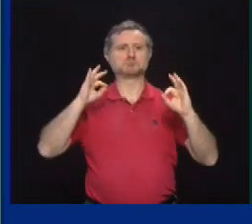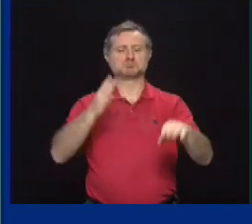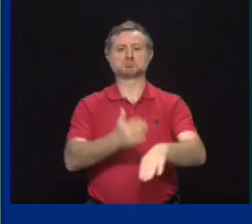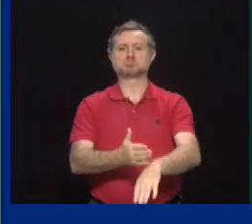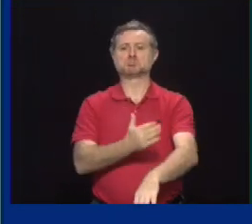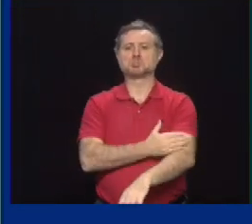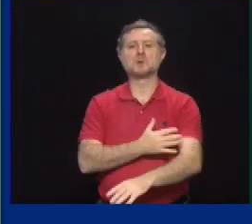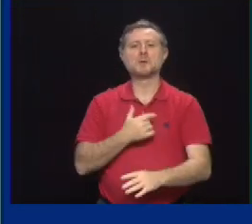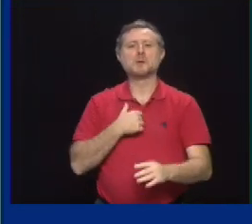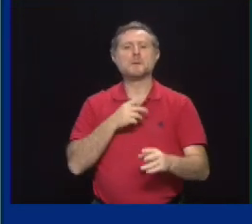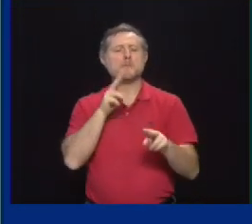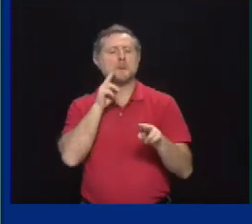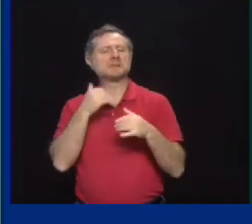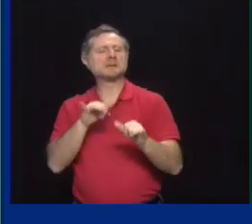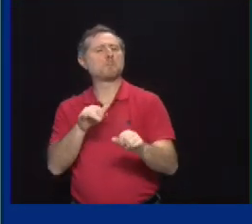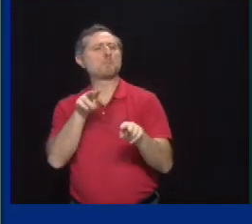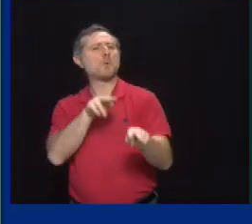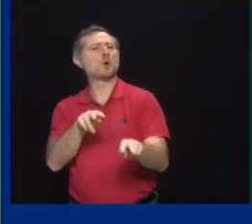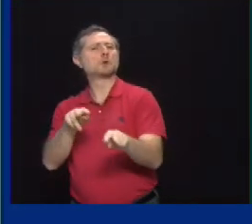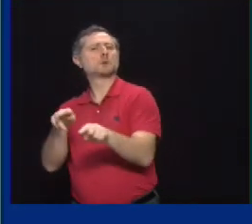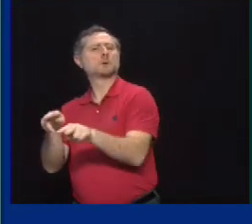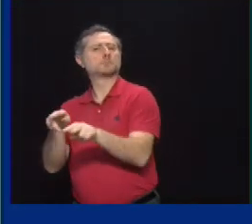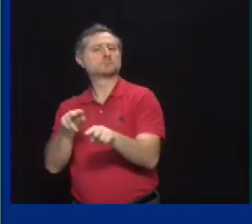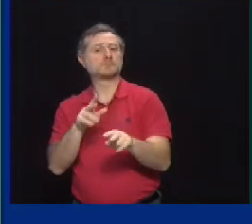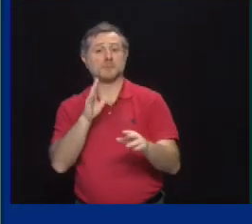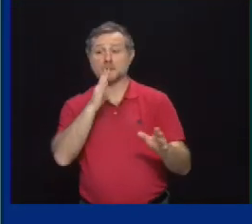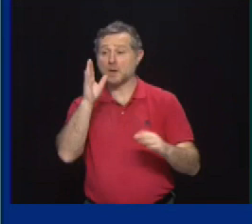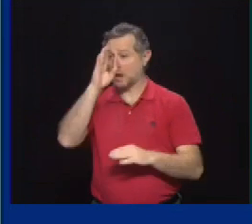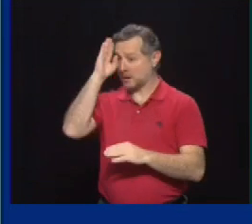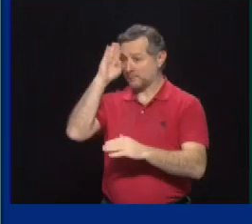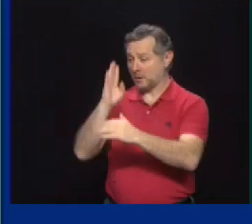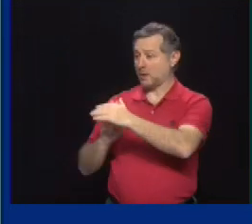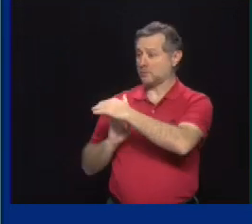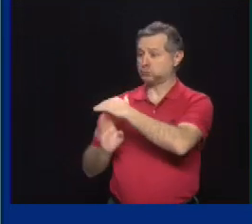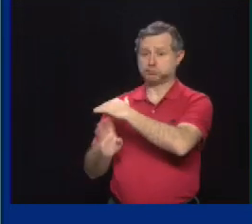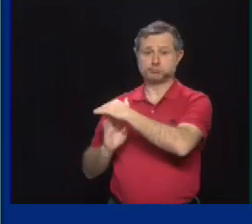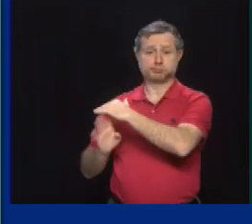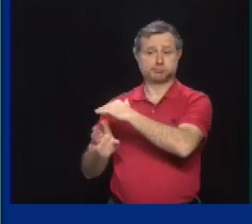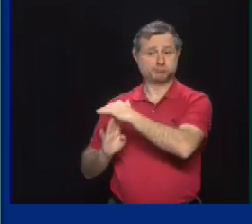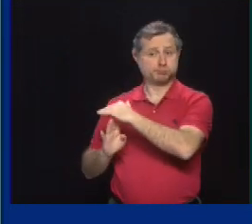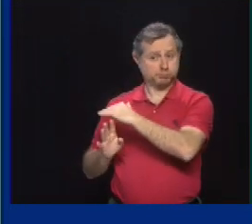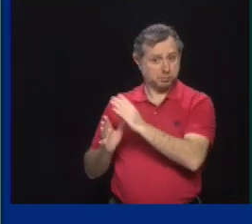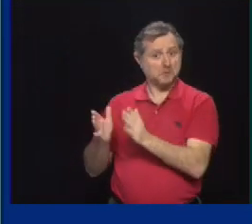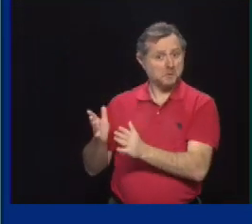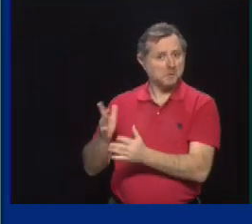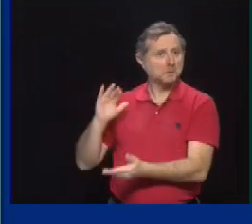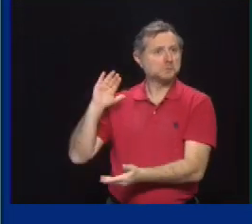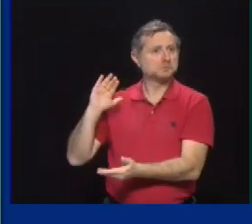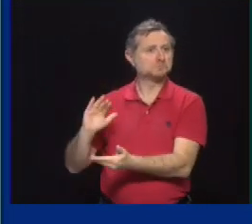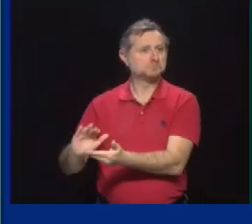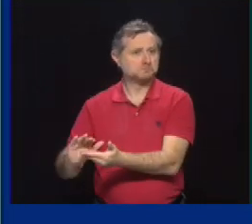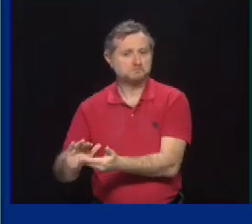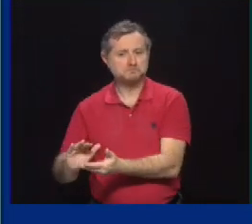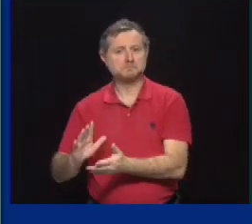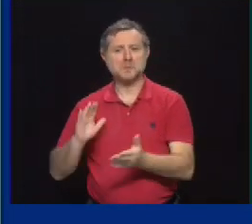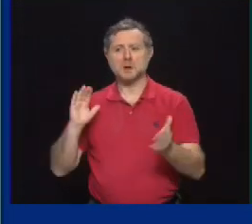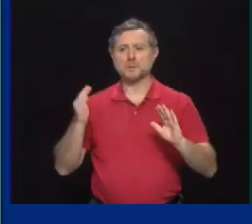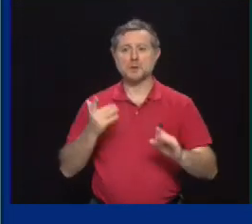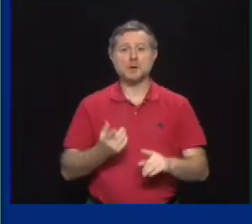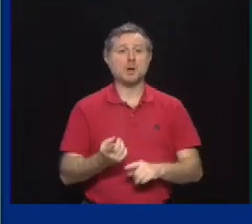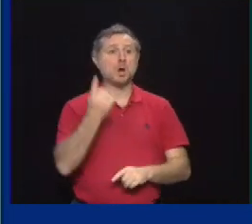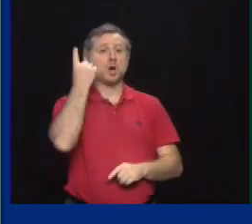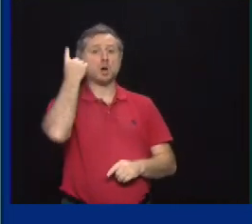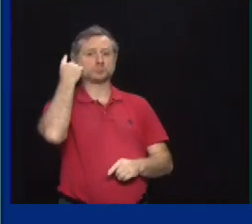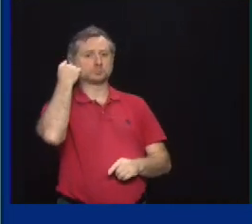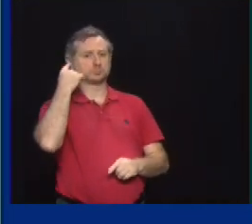Also looking at our hospitalizations. Nice trend there. You can look at about where we were last year. But then this is what keeps me up at